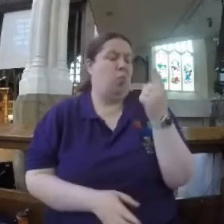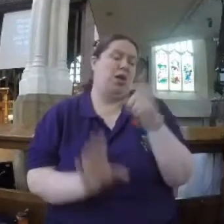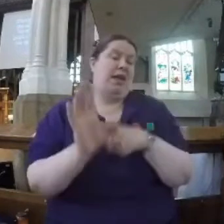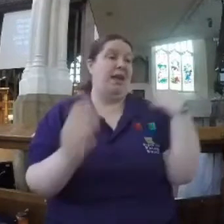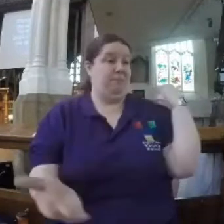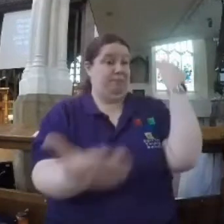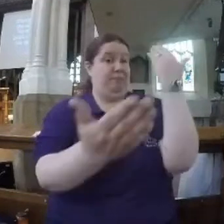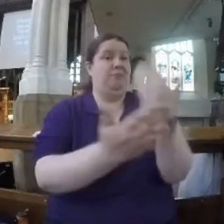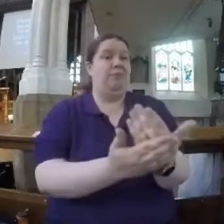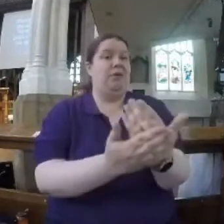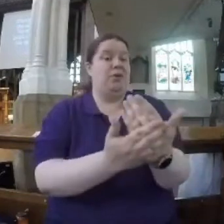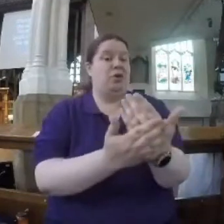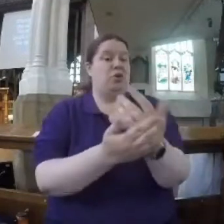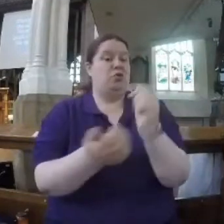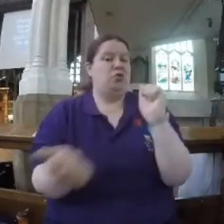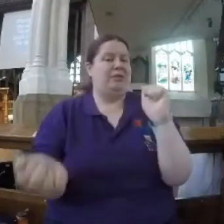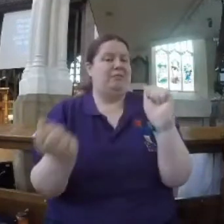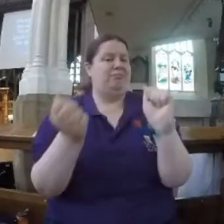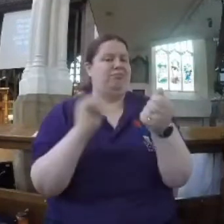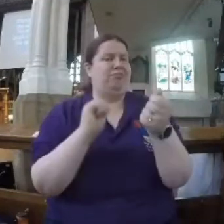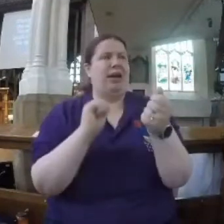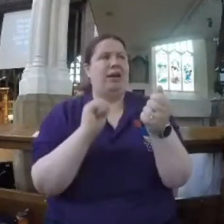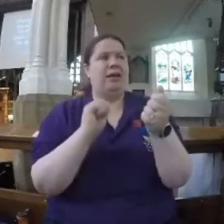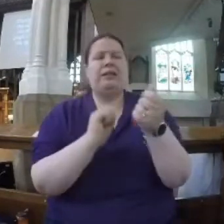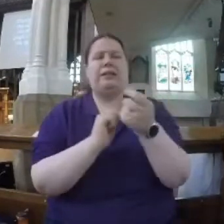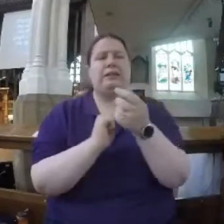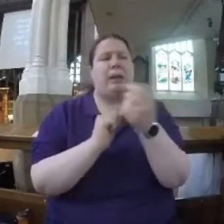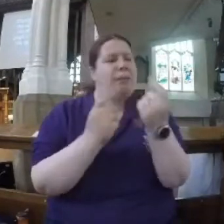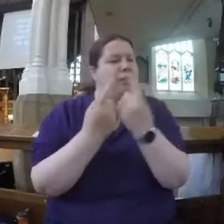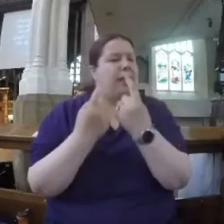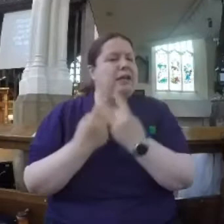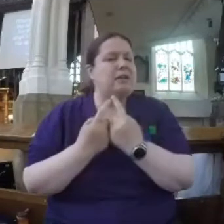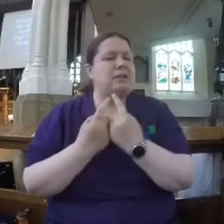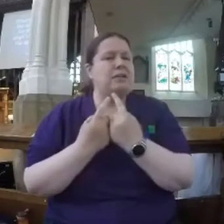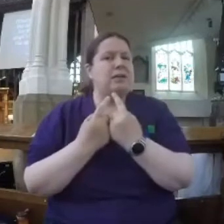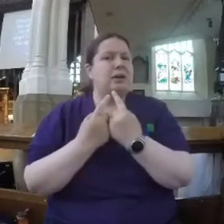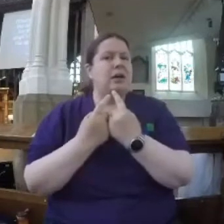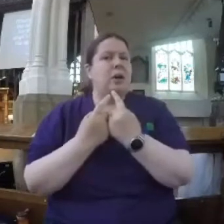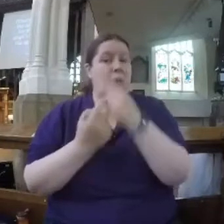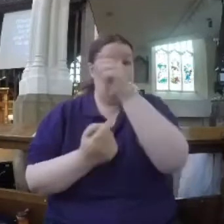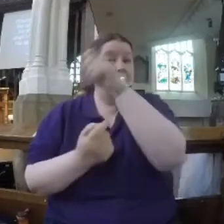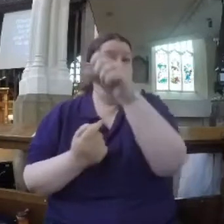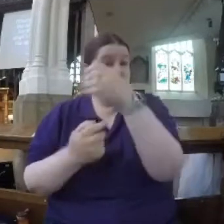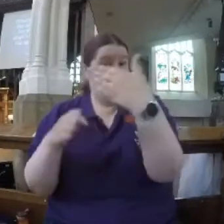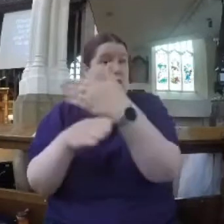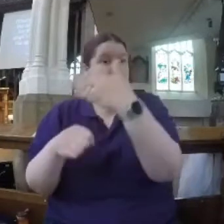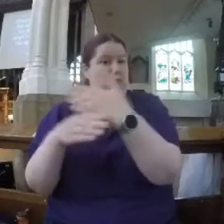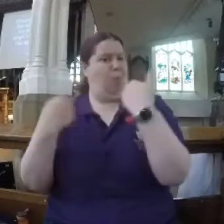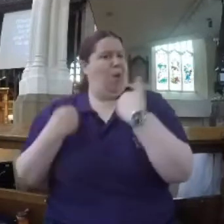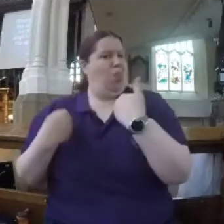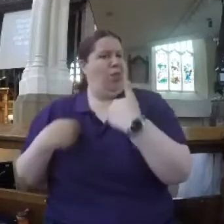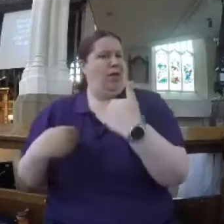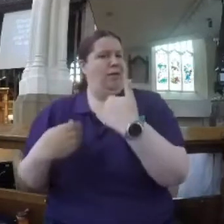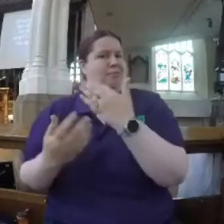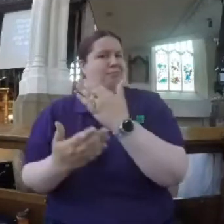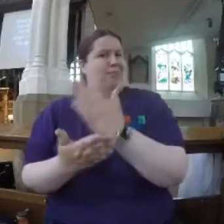which shows a glimpse of that. A recognition that some of the least well-paid amongst us are the most valued